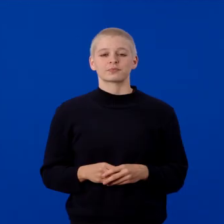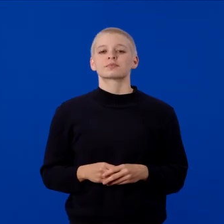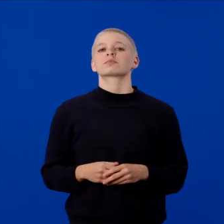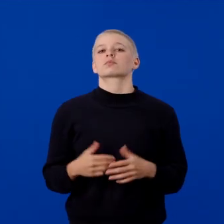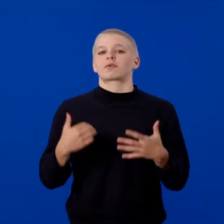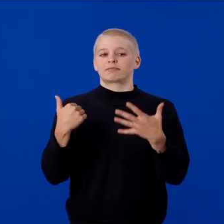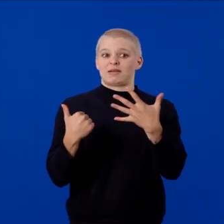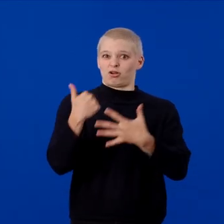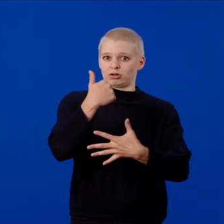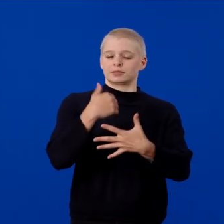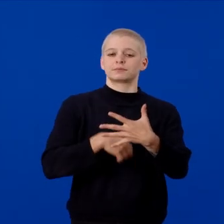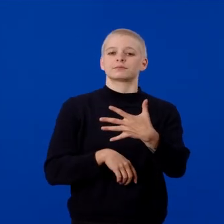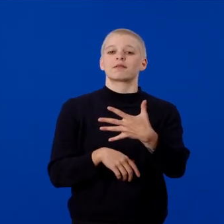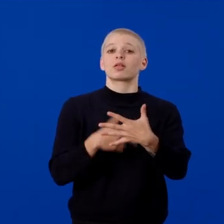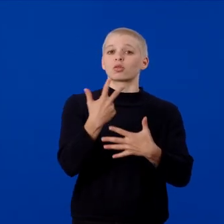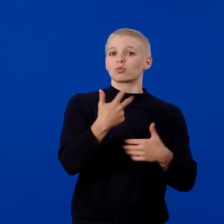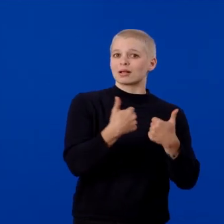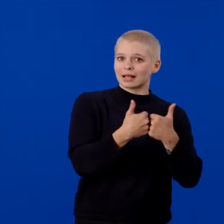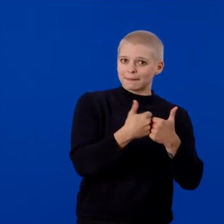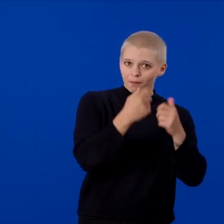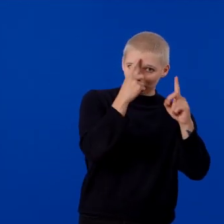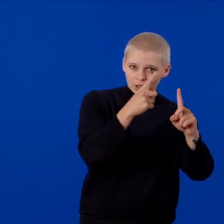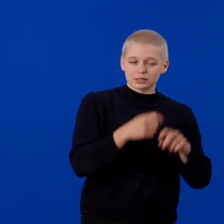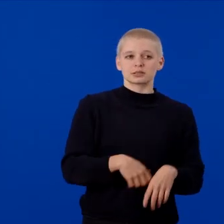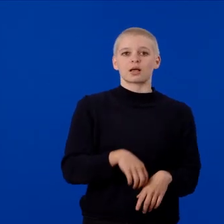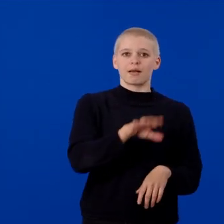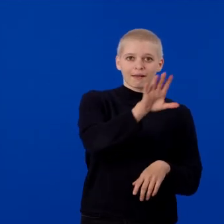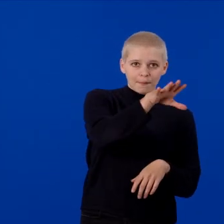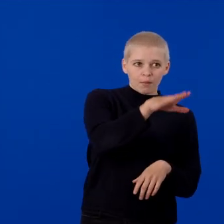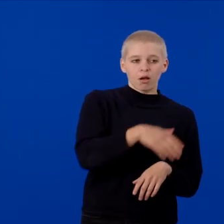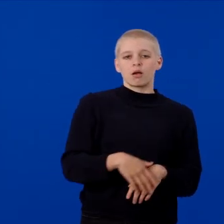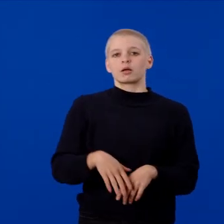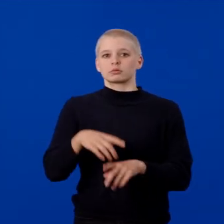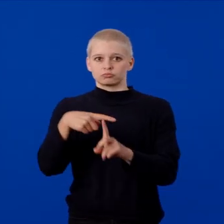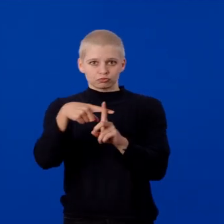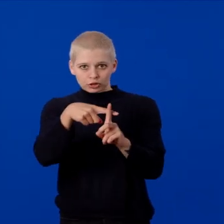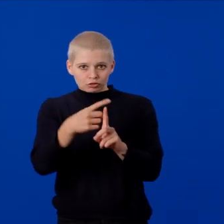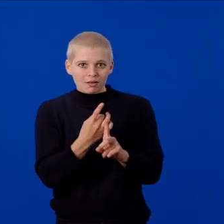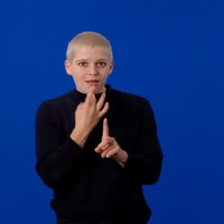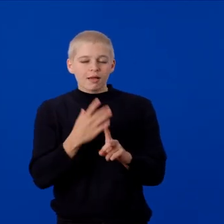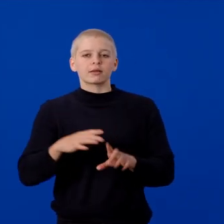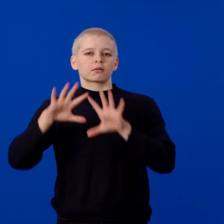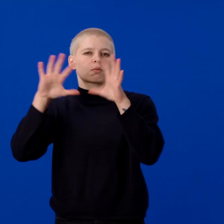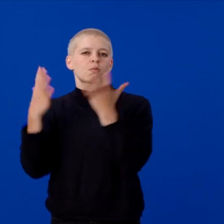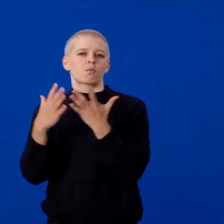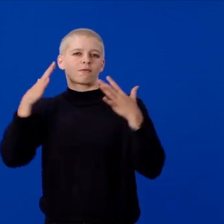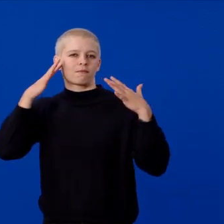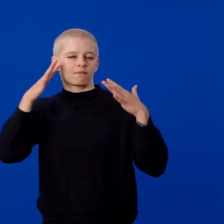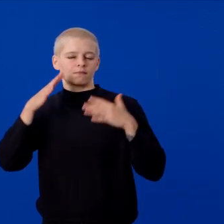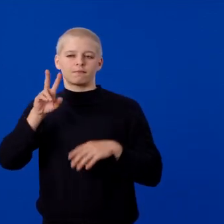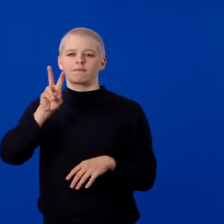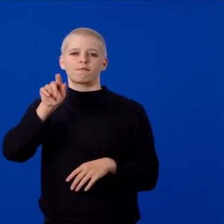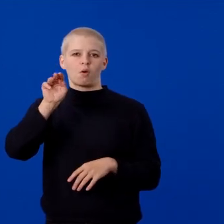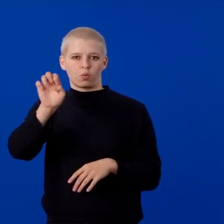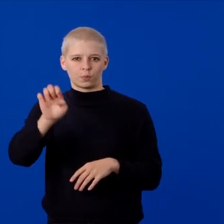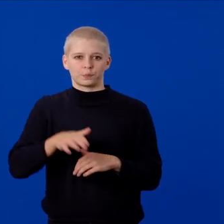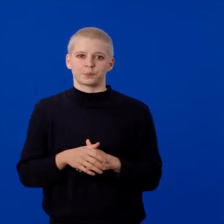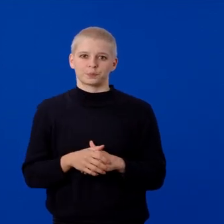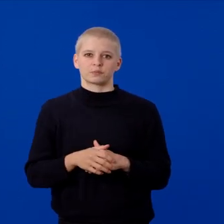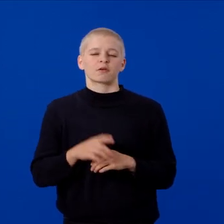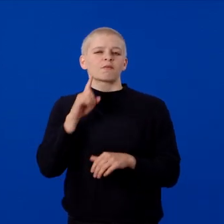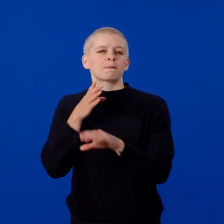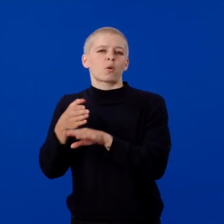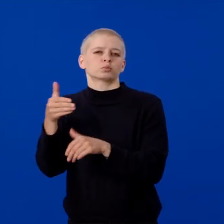we have three game objects, a main camera, a directional light, and also a global volume, which is meant for post